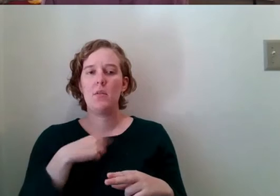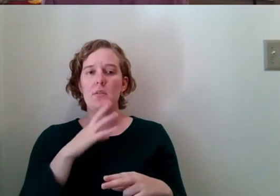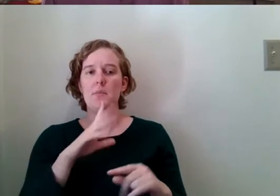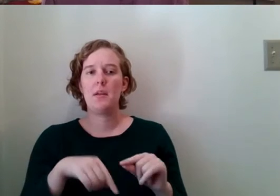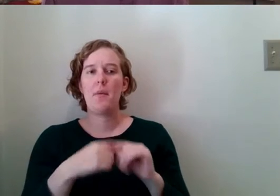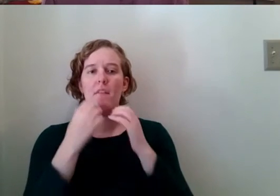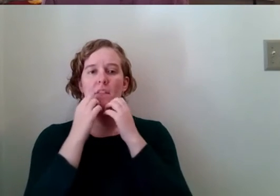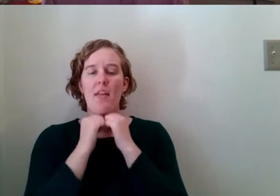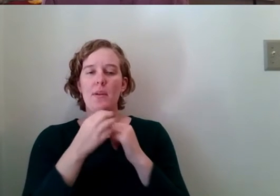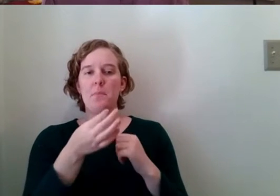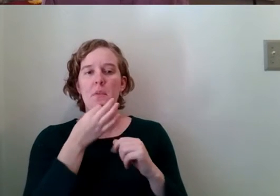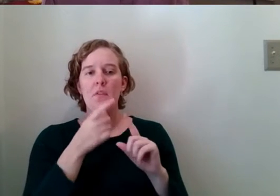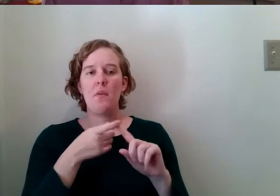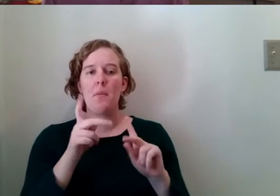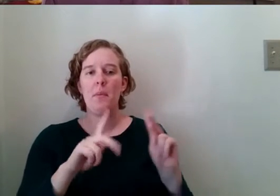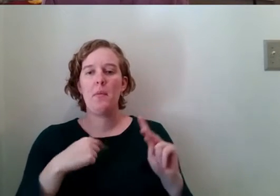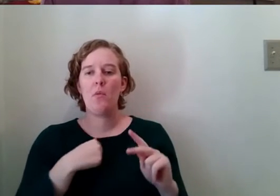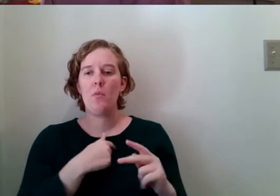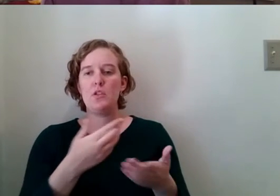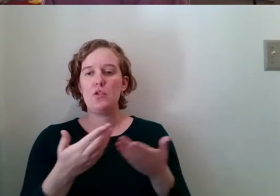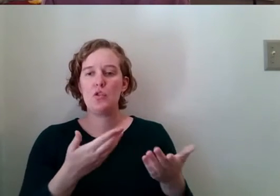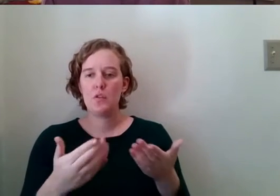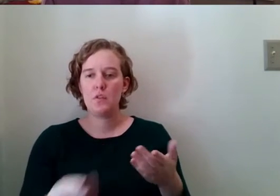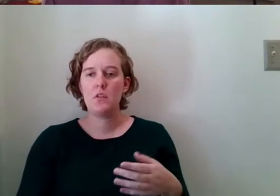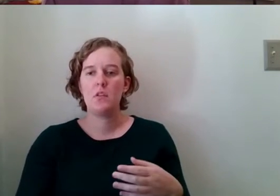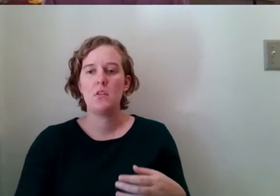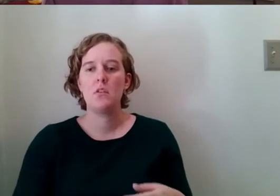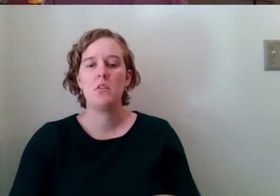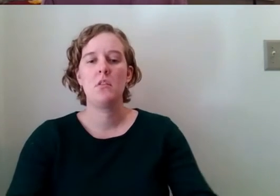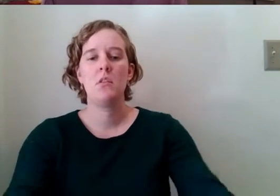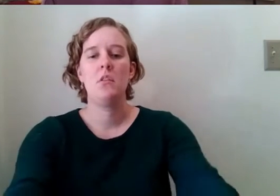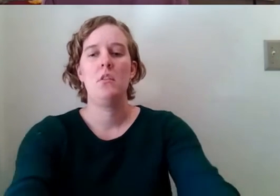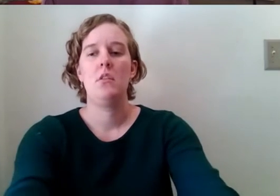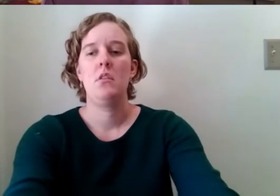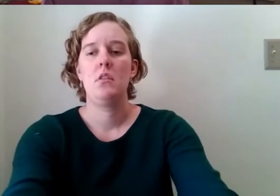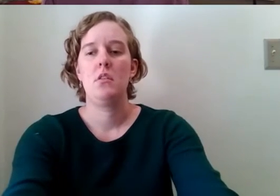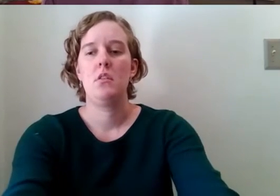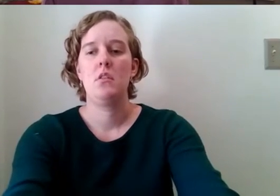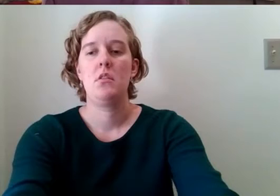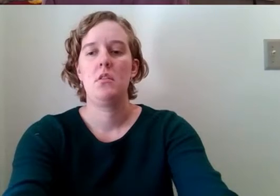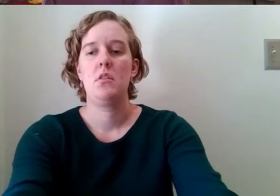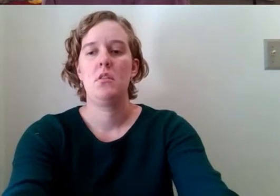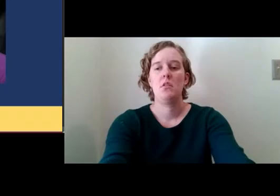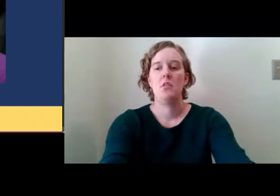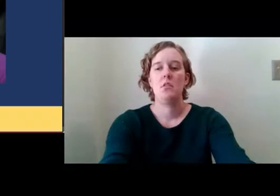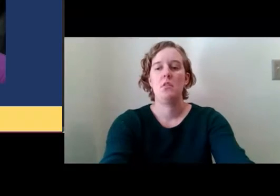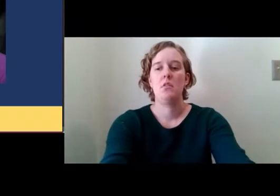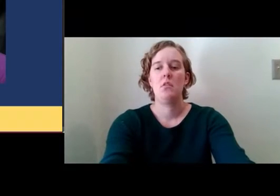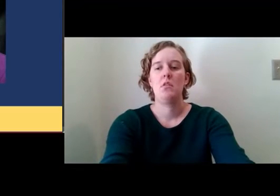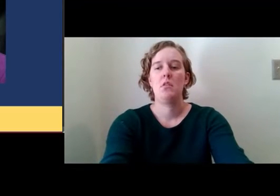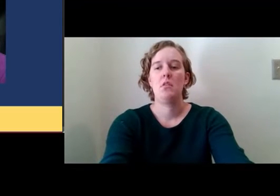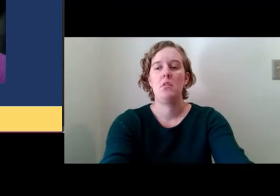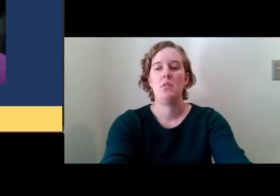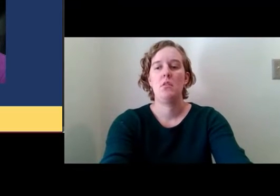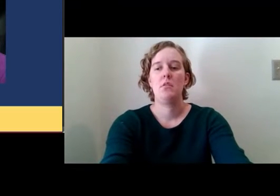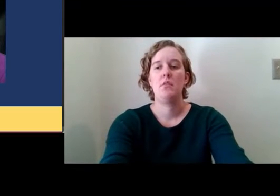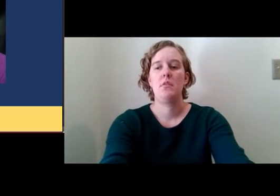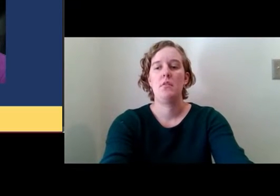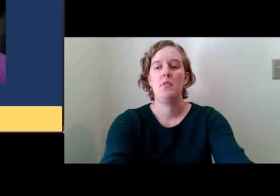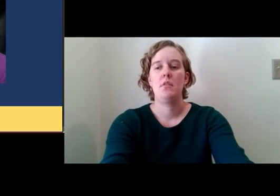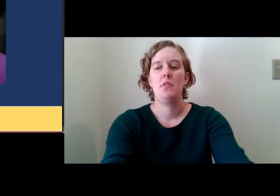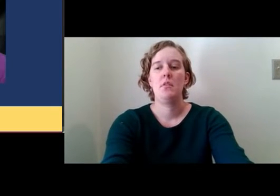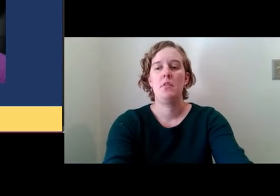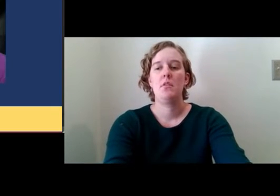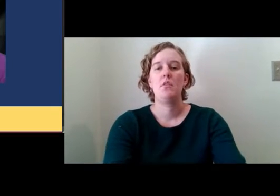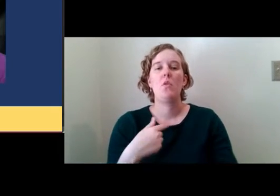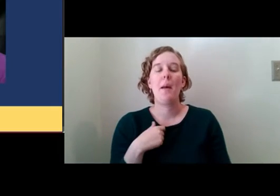expertise from the people we serve. And yes, you did pronounce my name correctly, Roy. My last name is August. And I am the founder